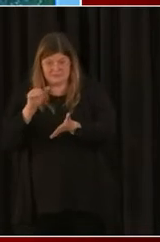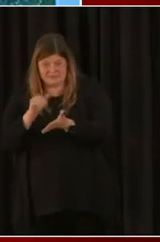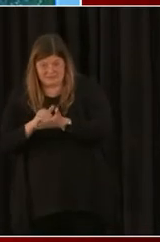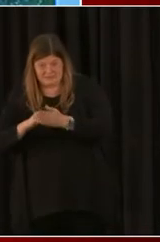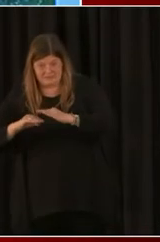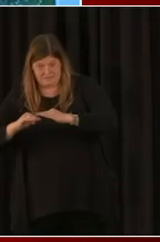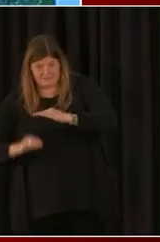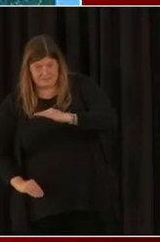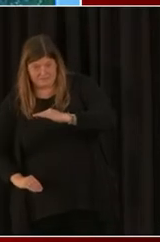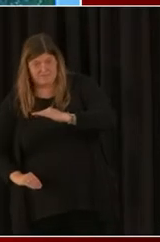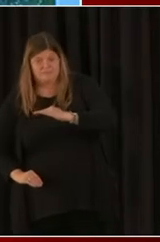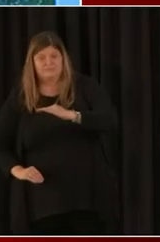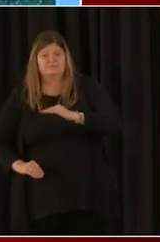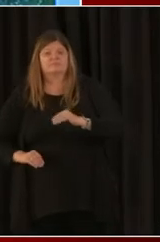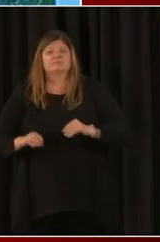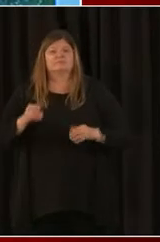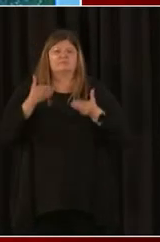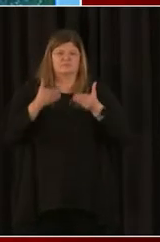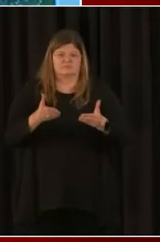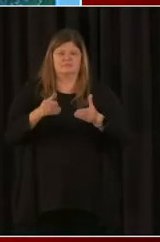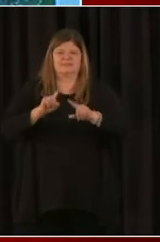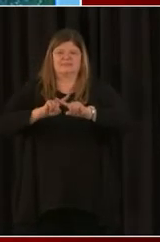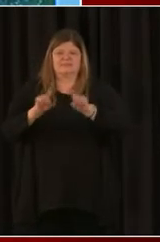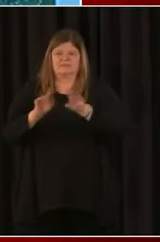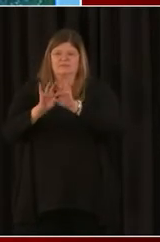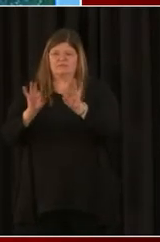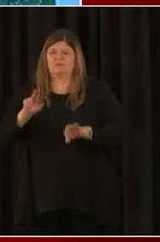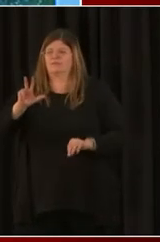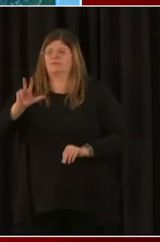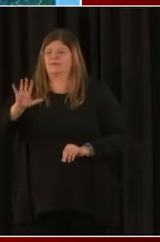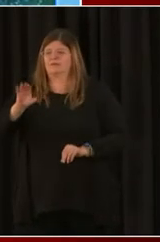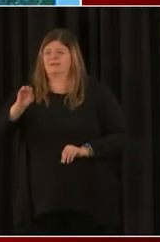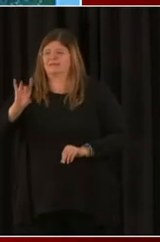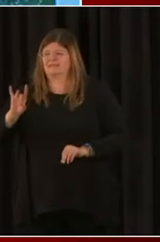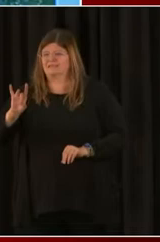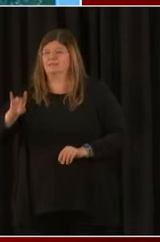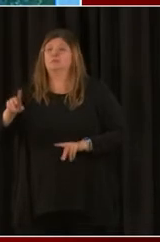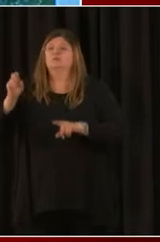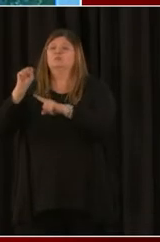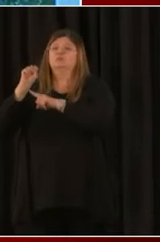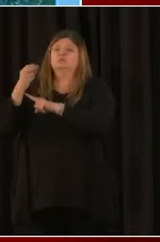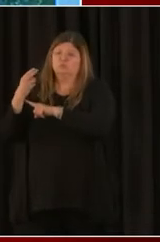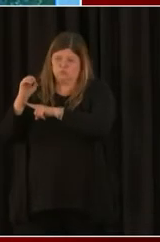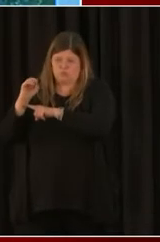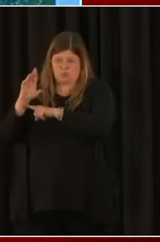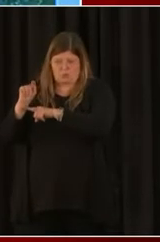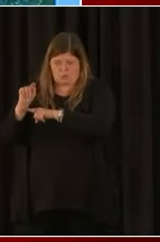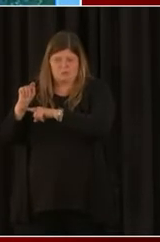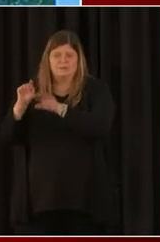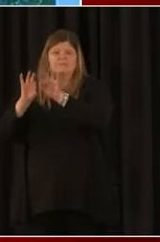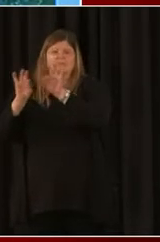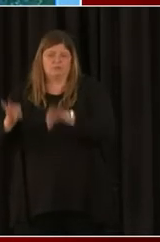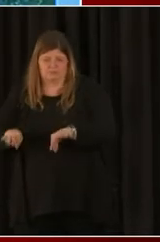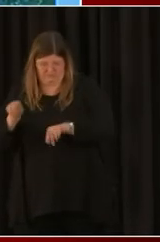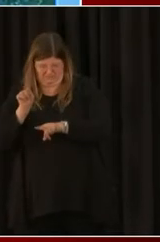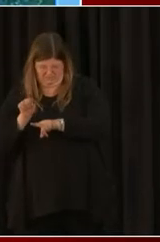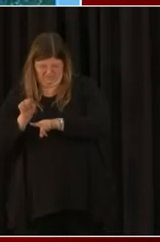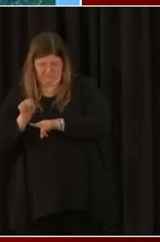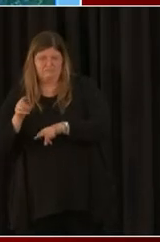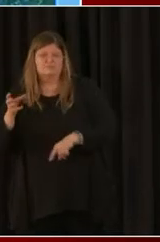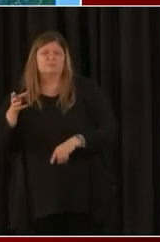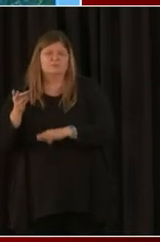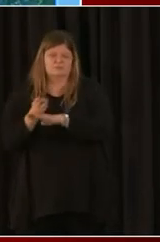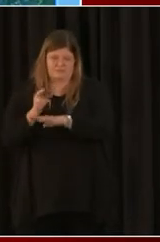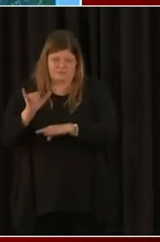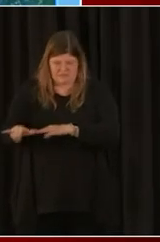then there's a 3508 short form that you can use. But in general, I probably would wait until the new